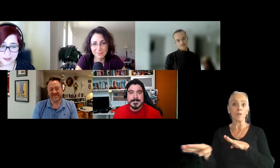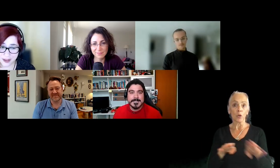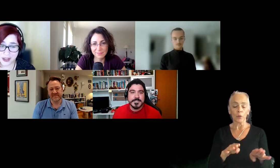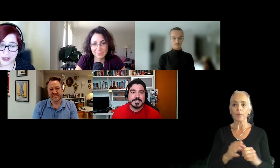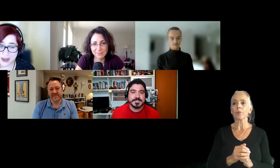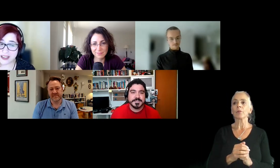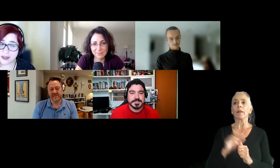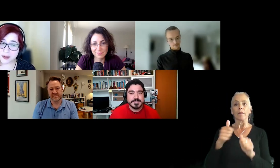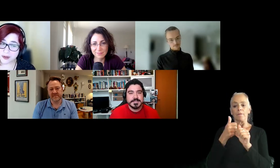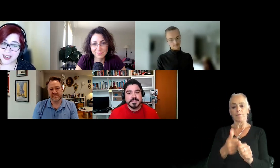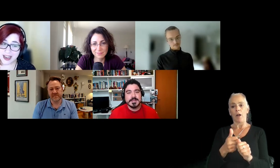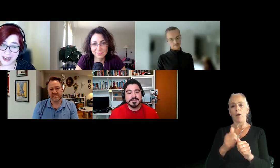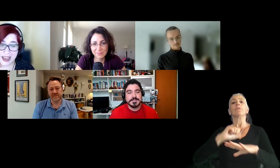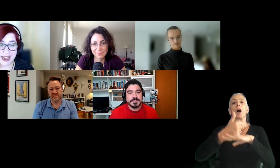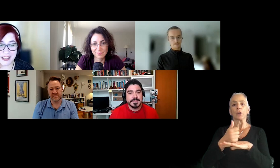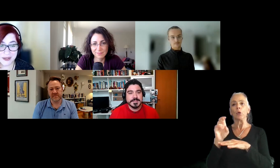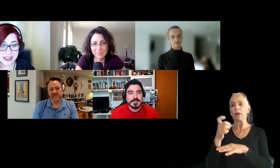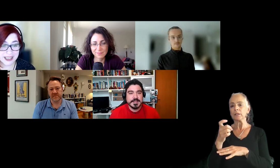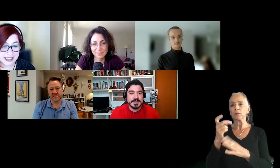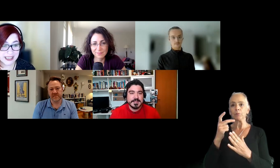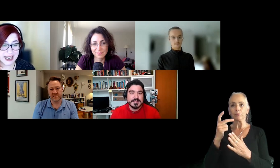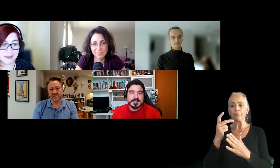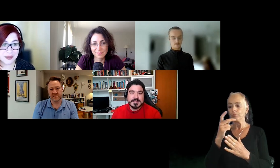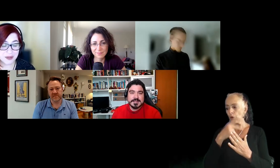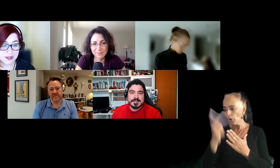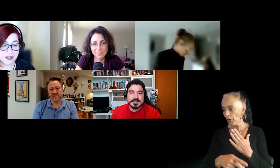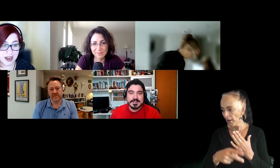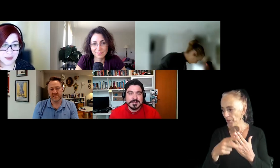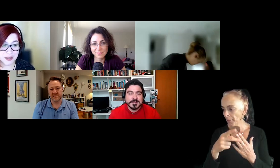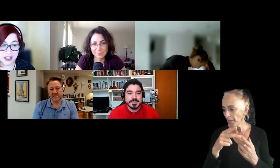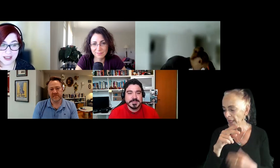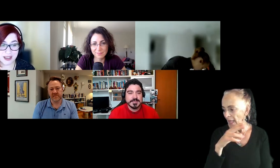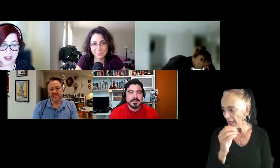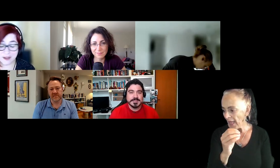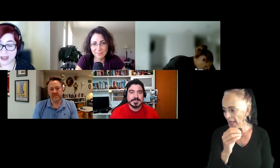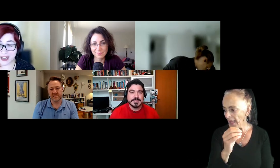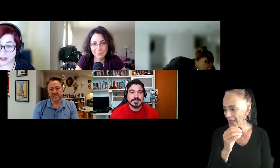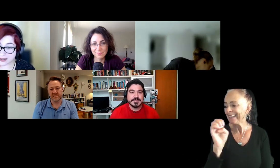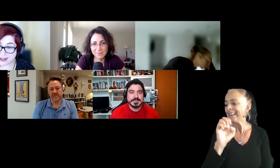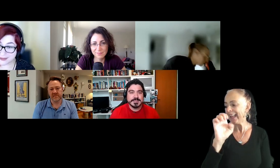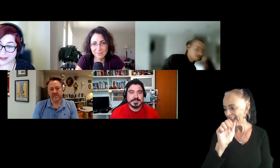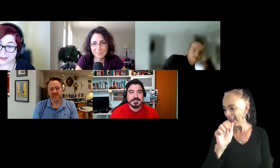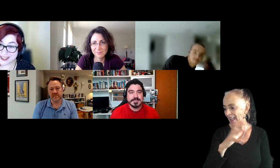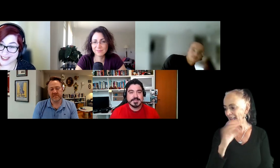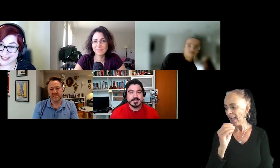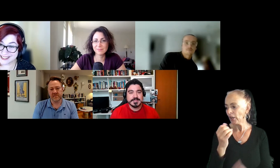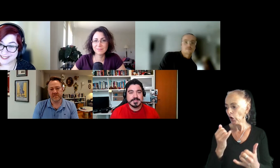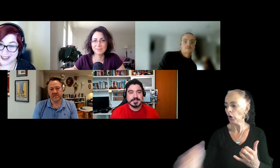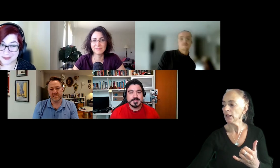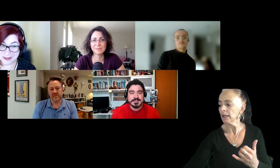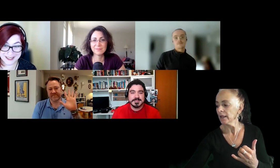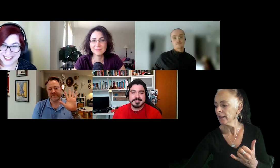He founded a UXR program at EA and is currently leading games user research effort at Oculus. Welcome, Rich.